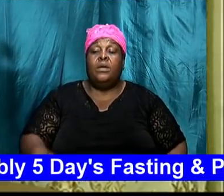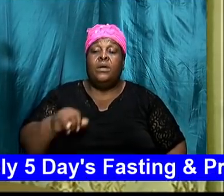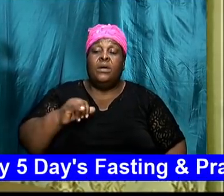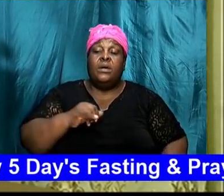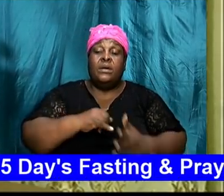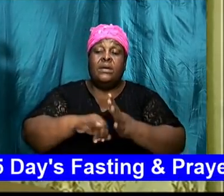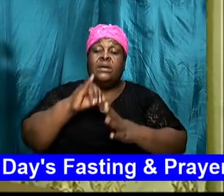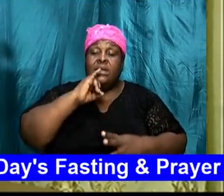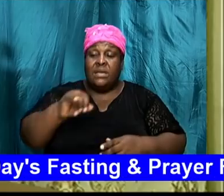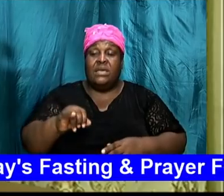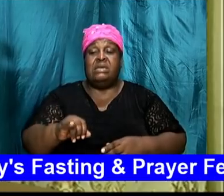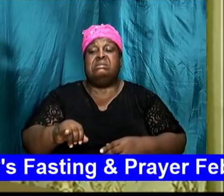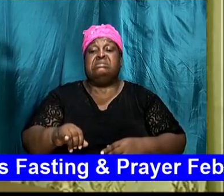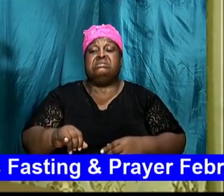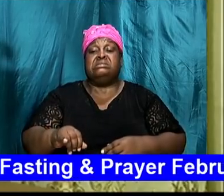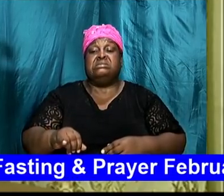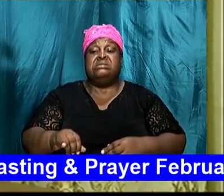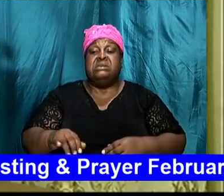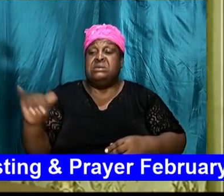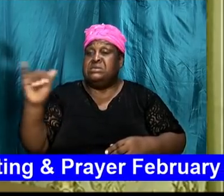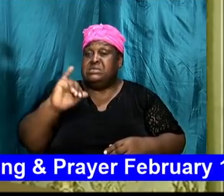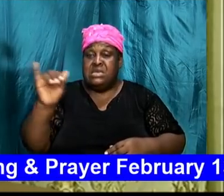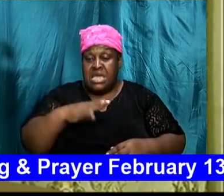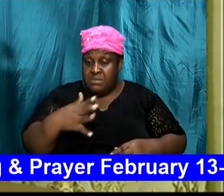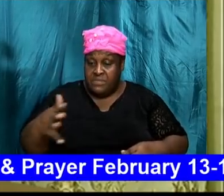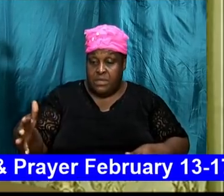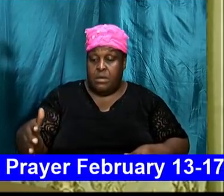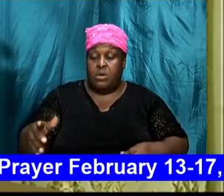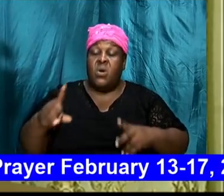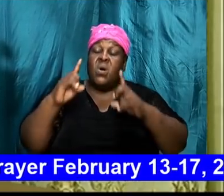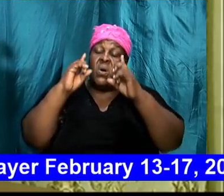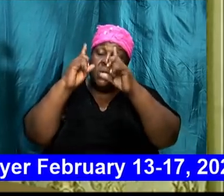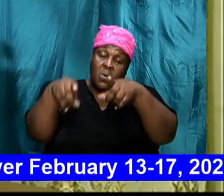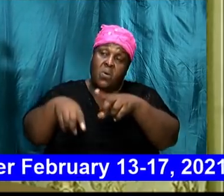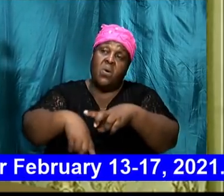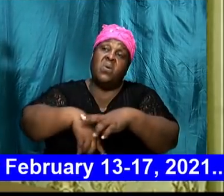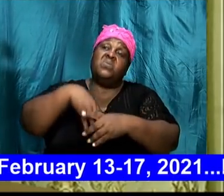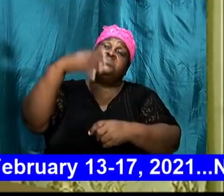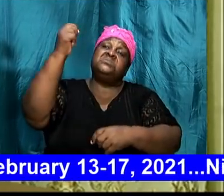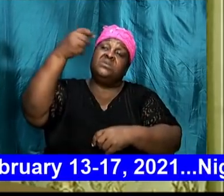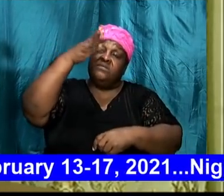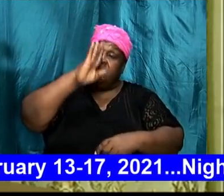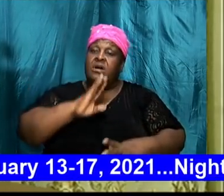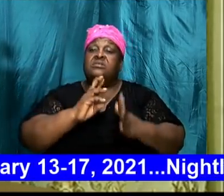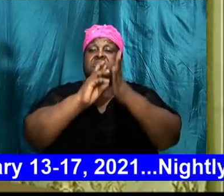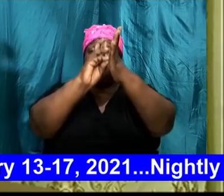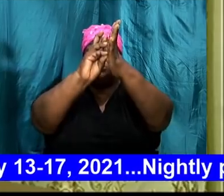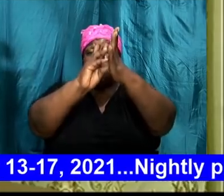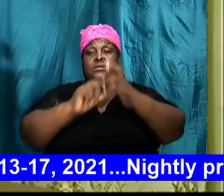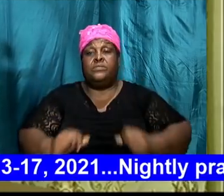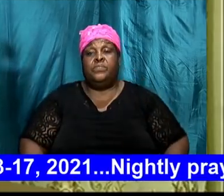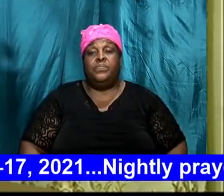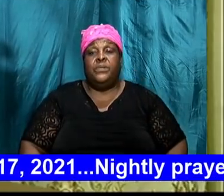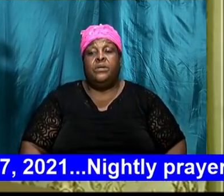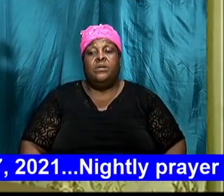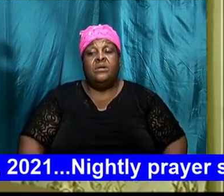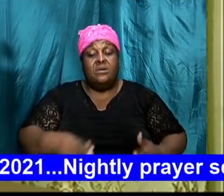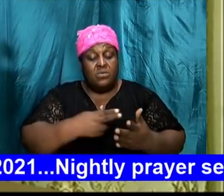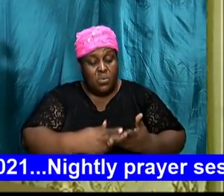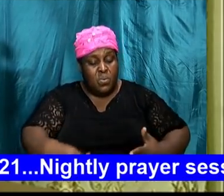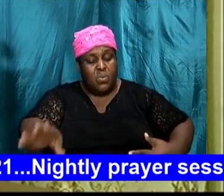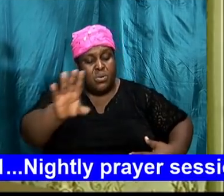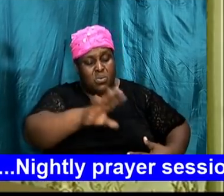direct result of us going outside of God's will the Holy Ghost